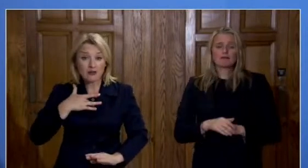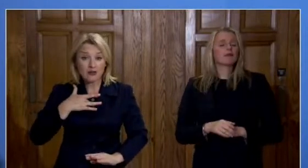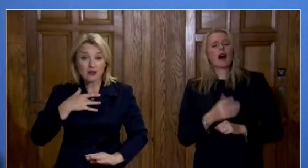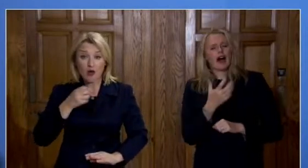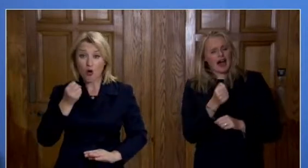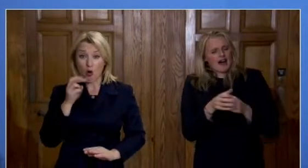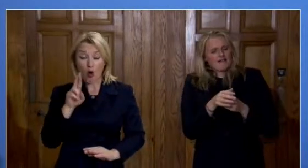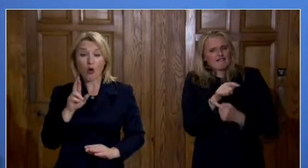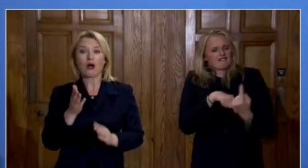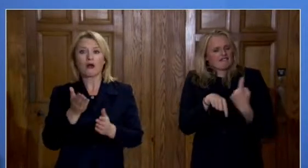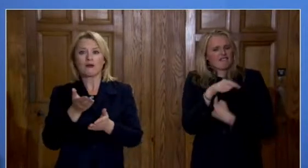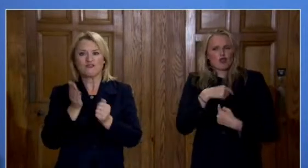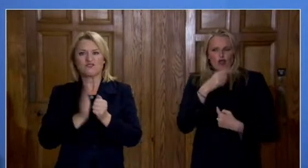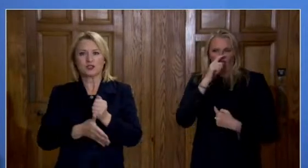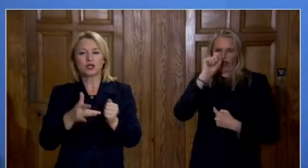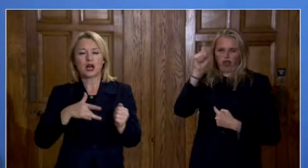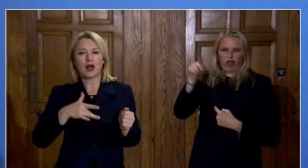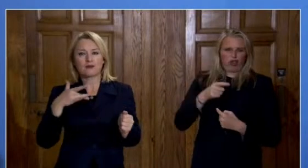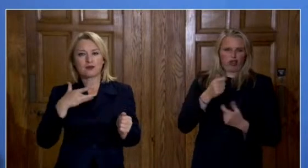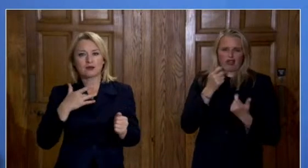seriously, I say this.